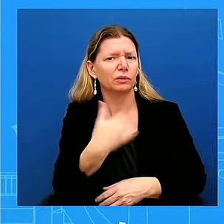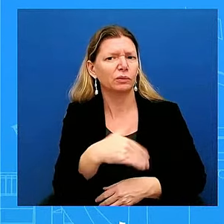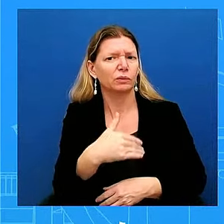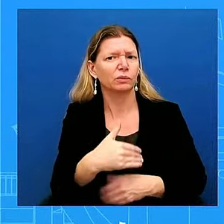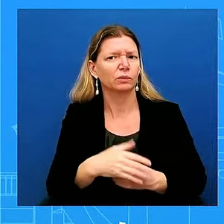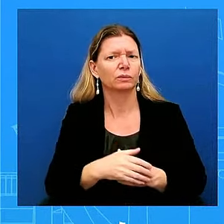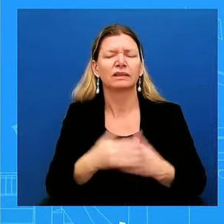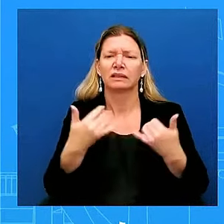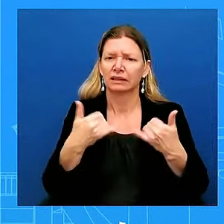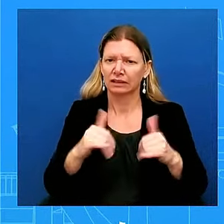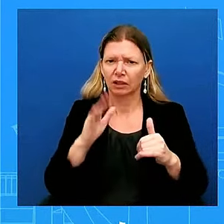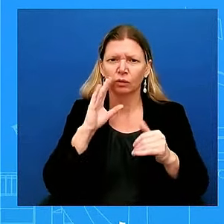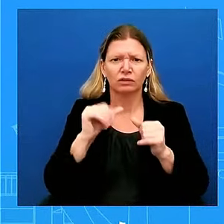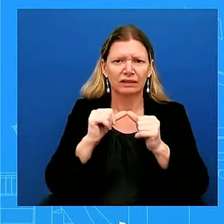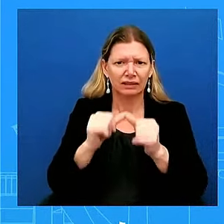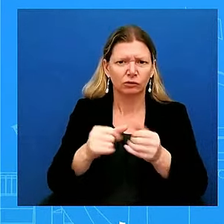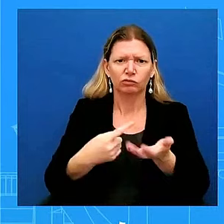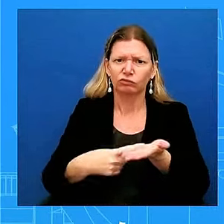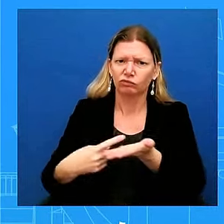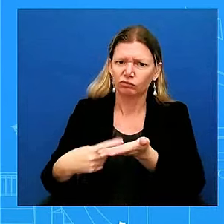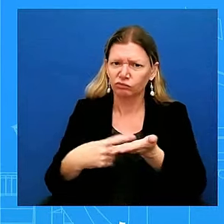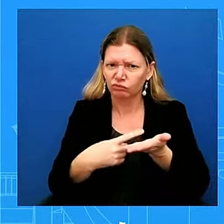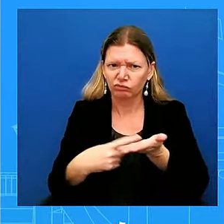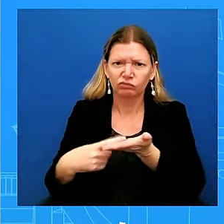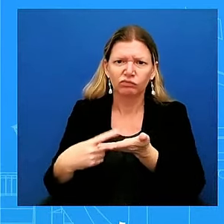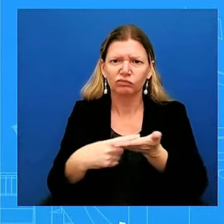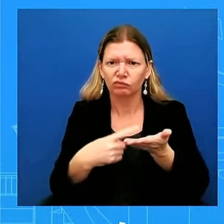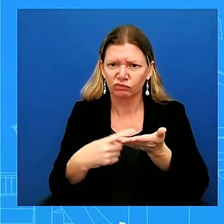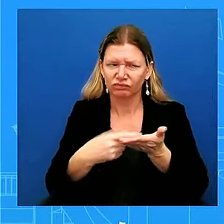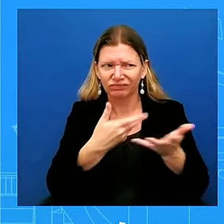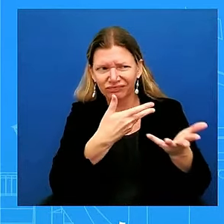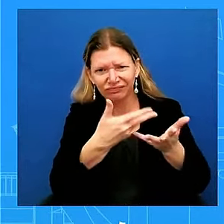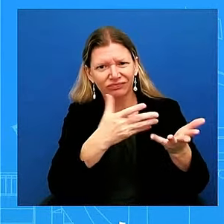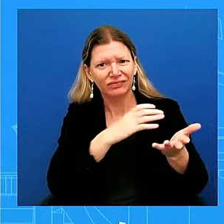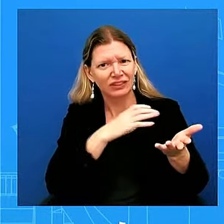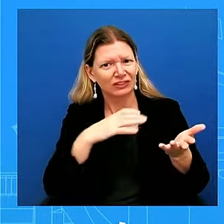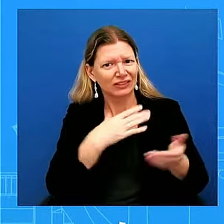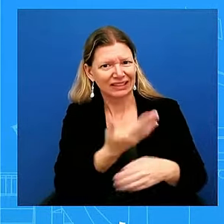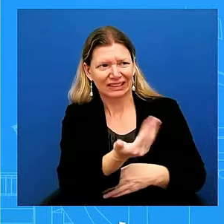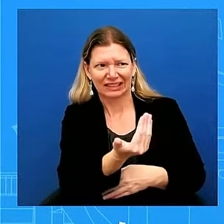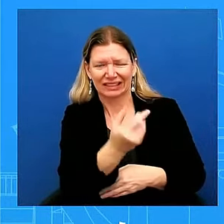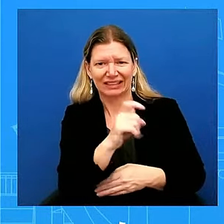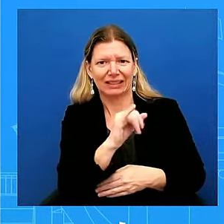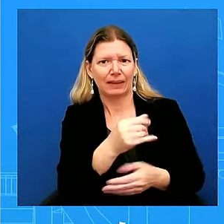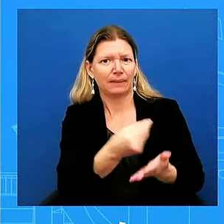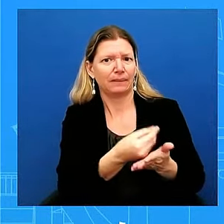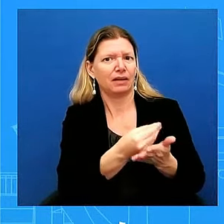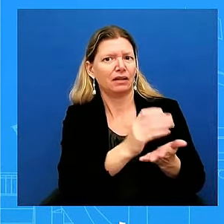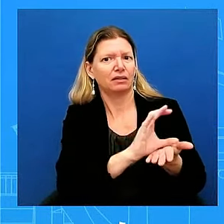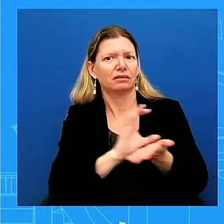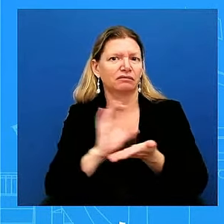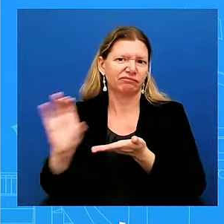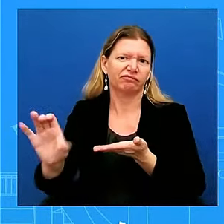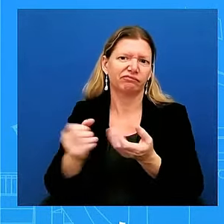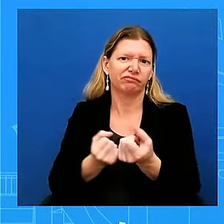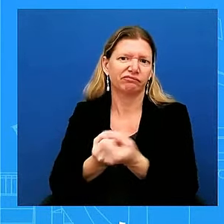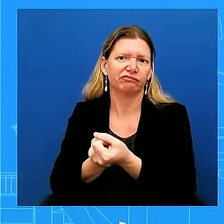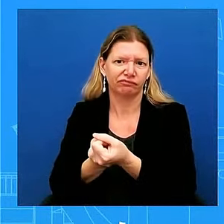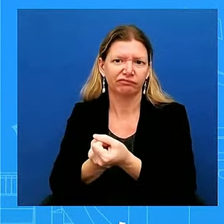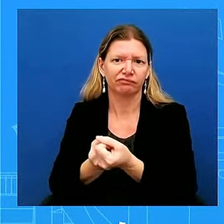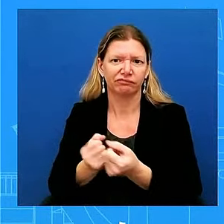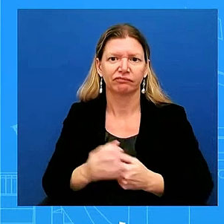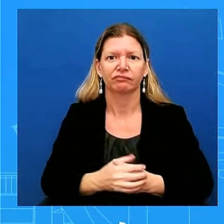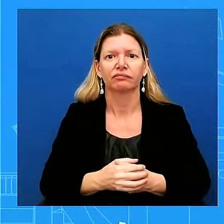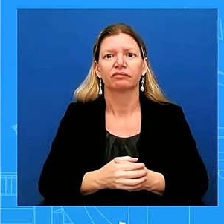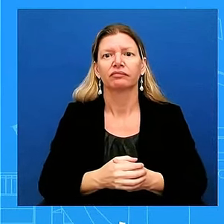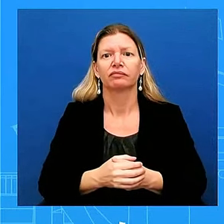We want to see Congress act. As we can see, just what we've seen from the past couple of days, it is important to have federal assistance